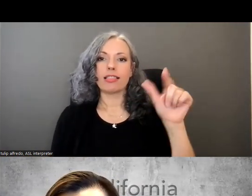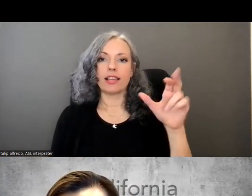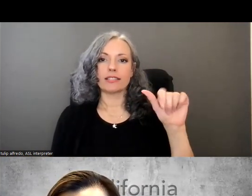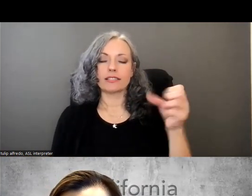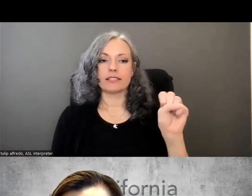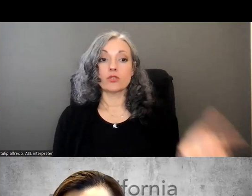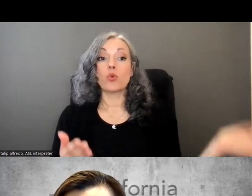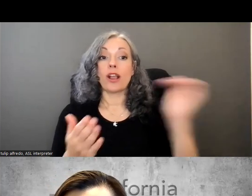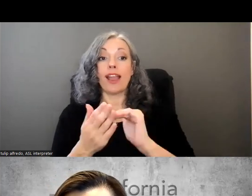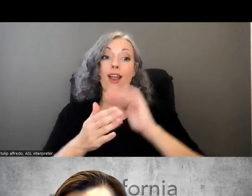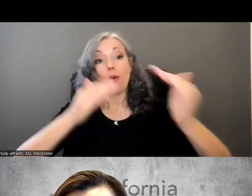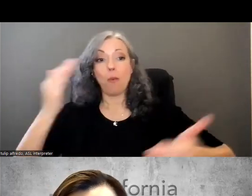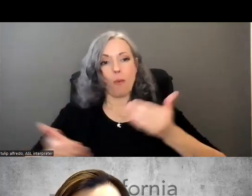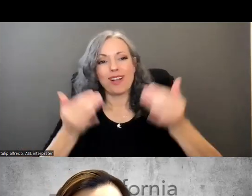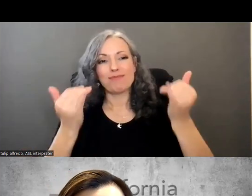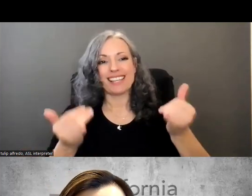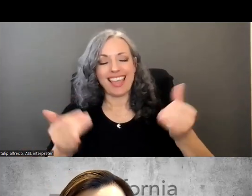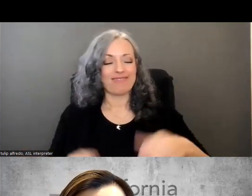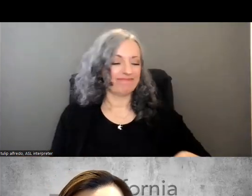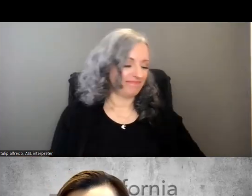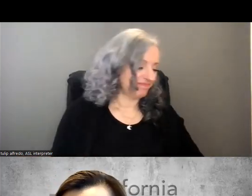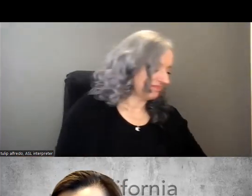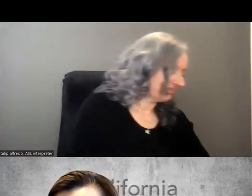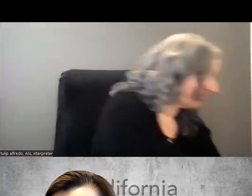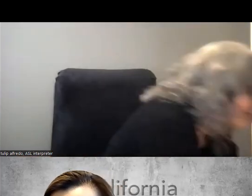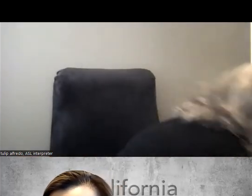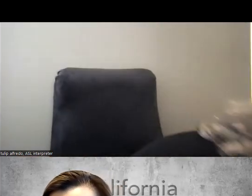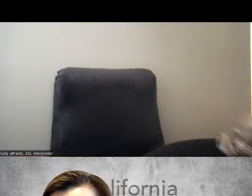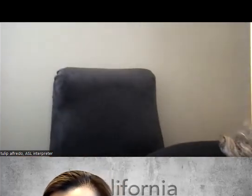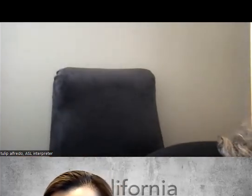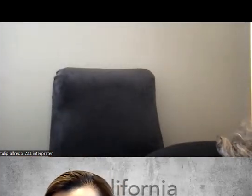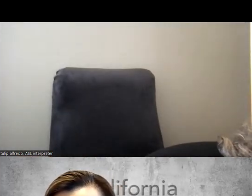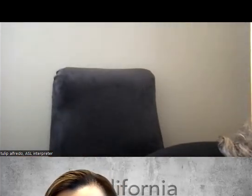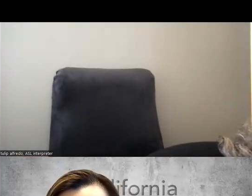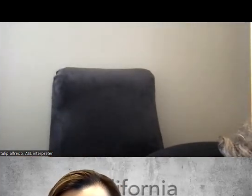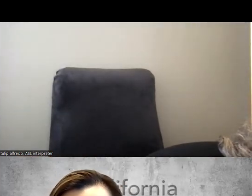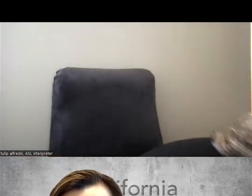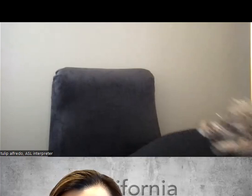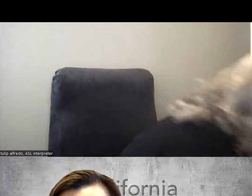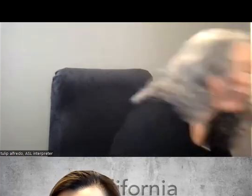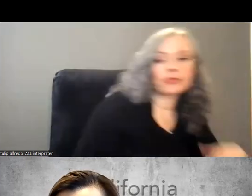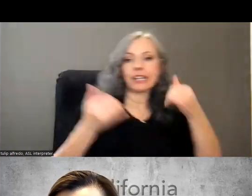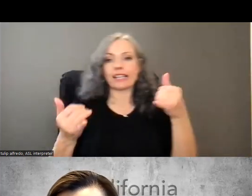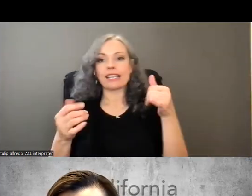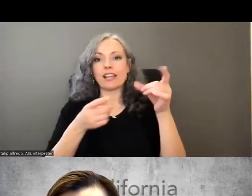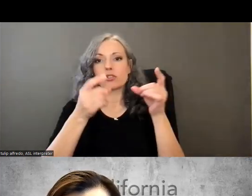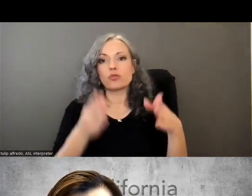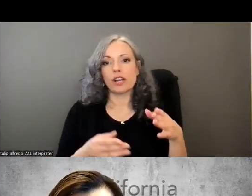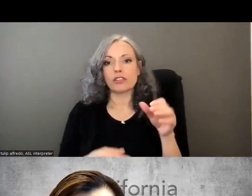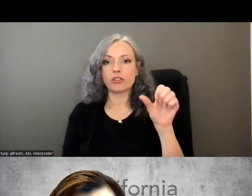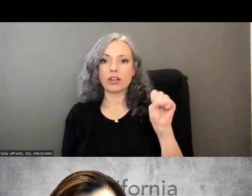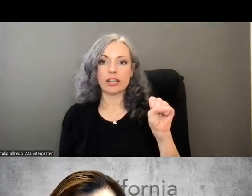everyone that has joined their presentation next slide please um i will now turn it over to our director susan the morris